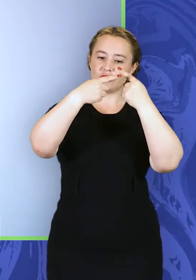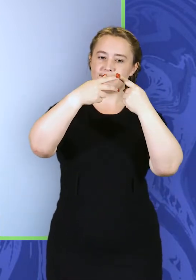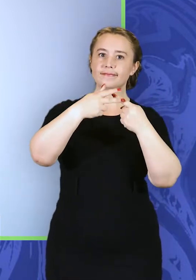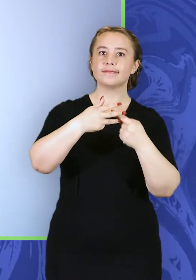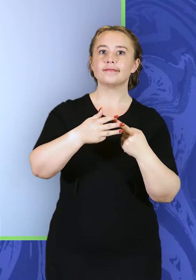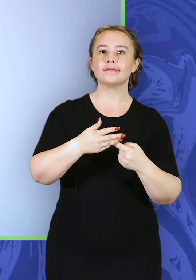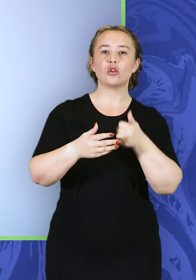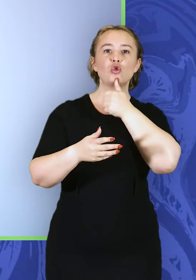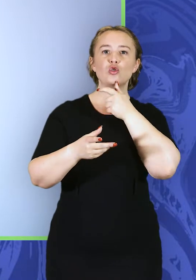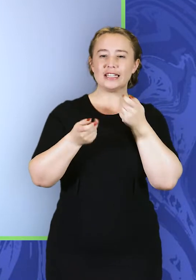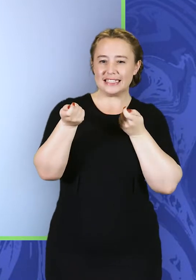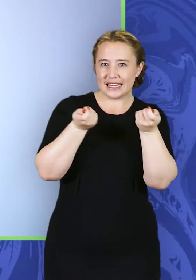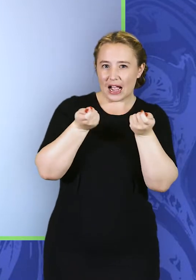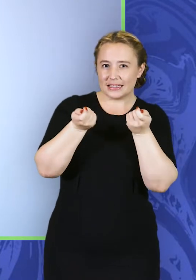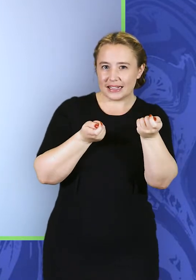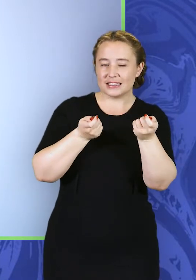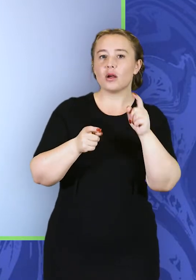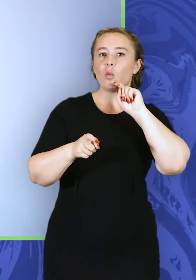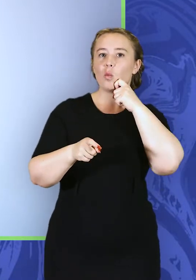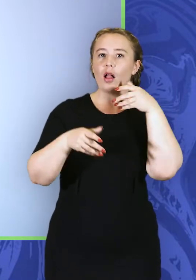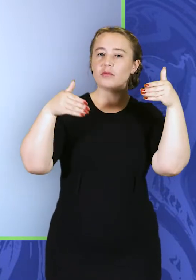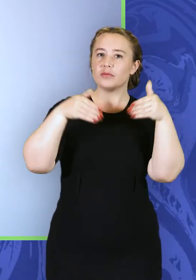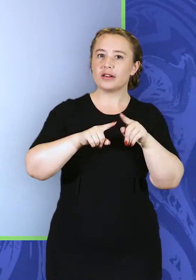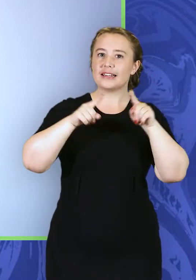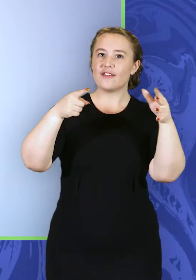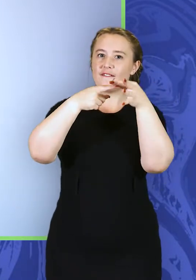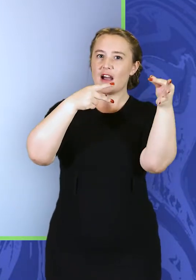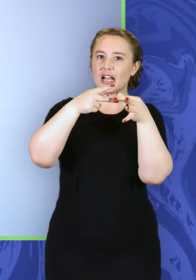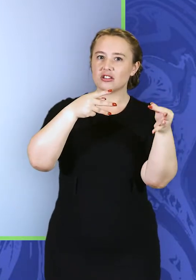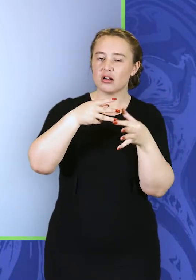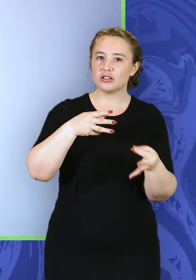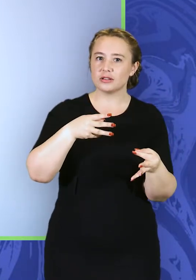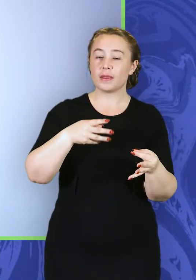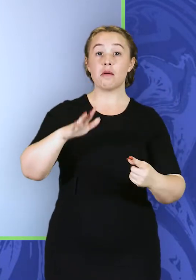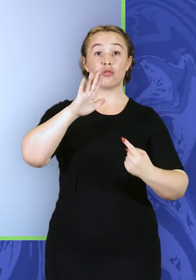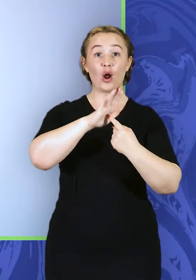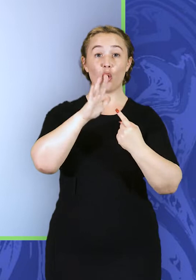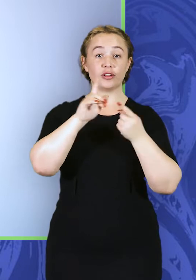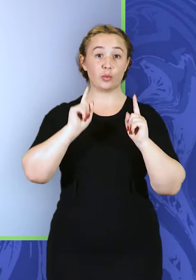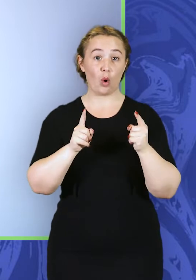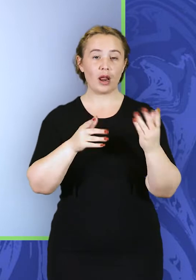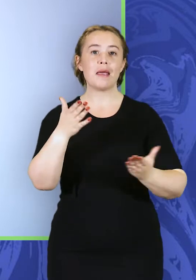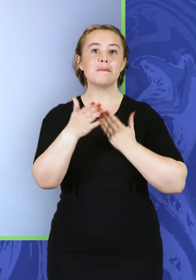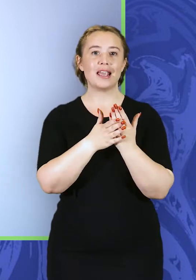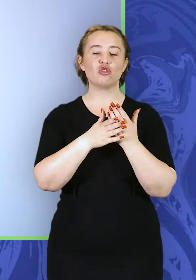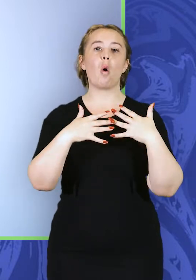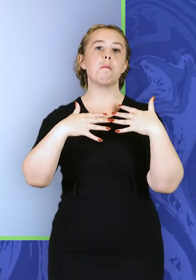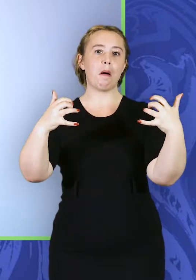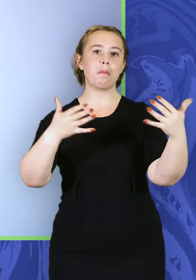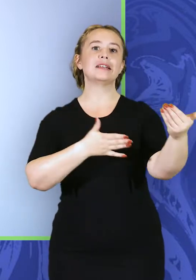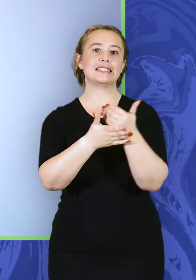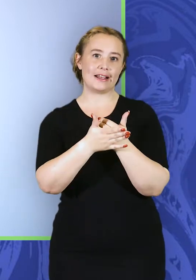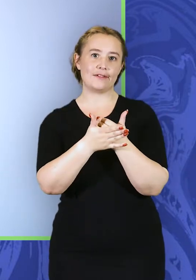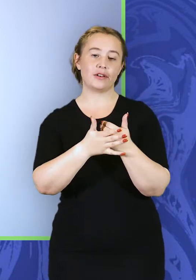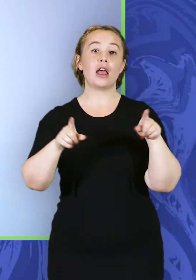circumstances, and deploying use of force tactics will be based on a variety of factors. A police officer's priority will always be